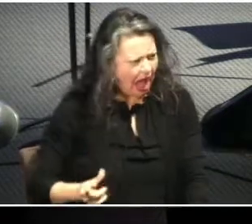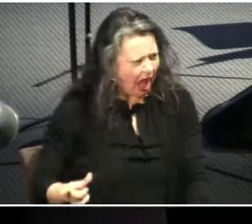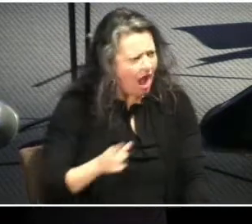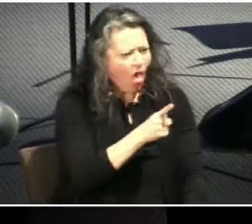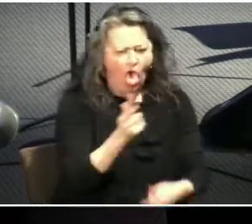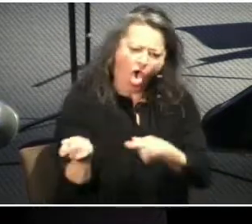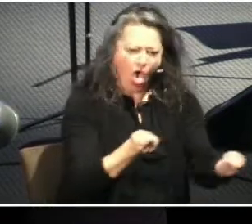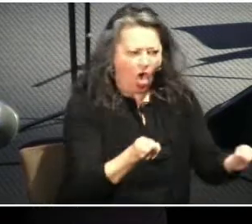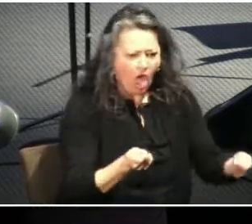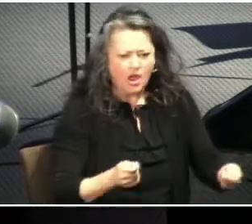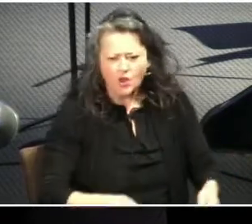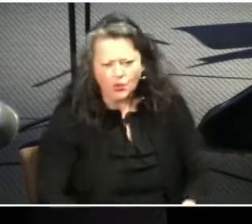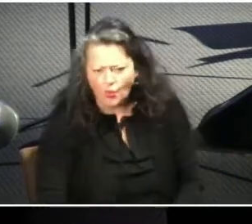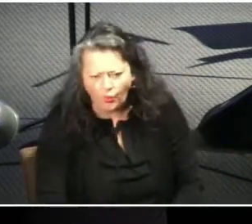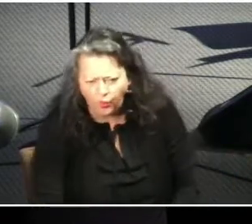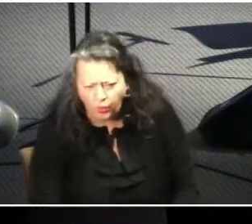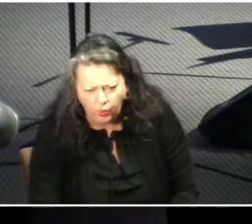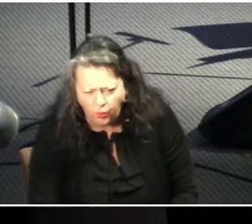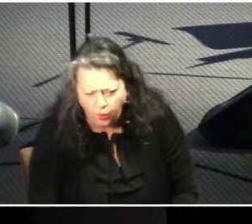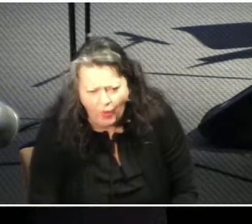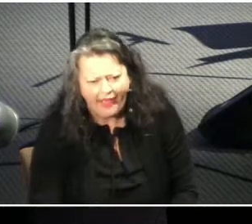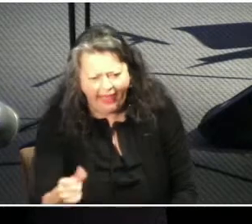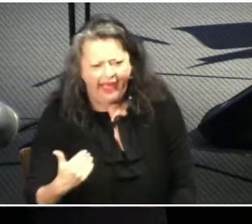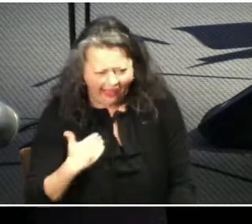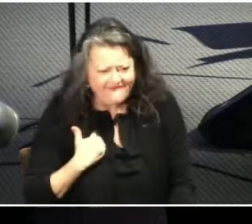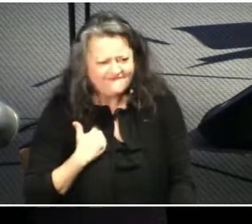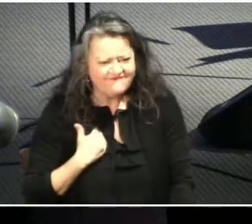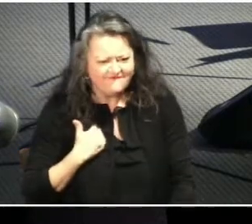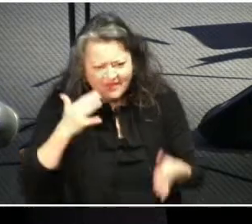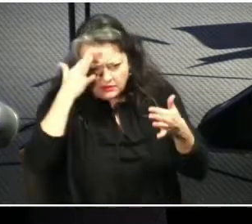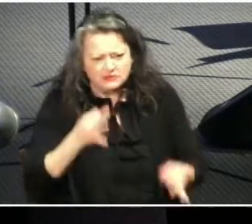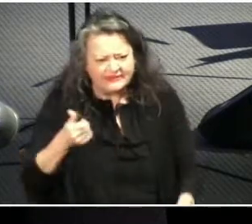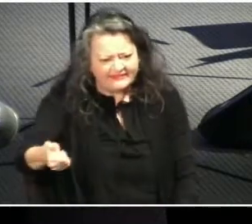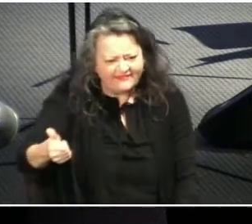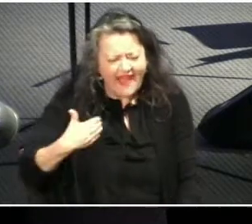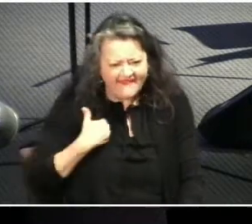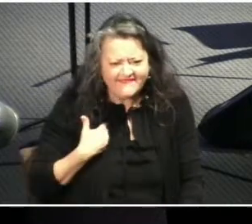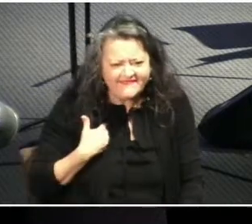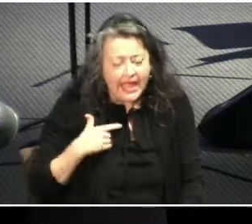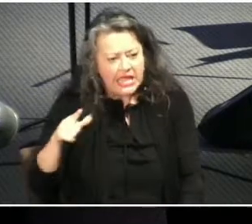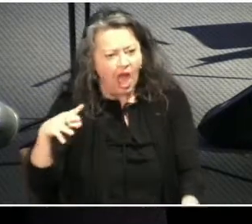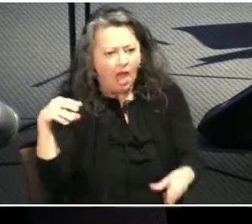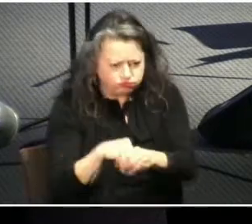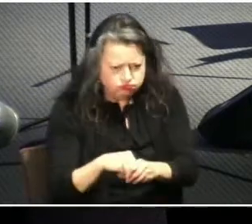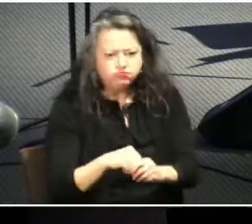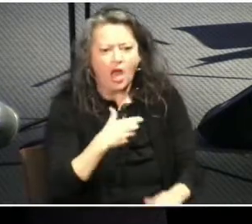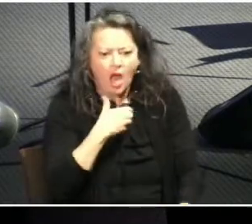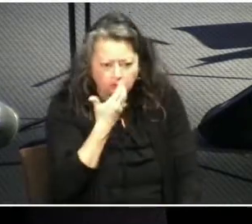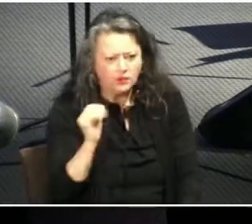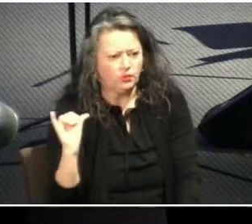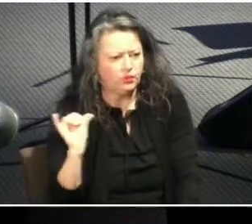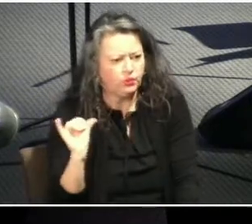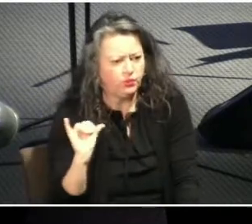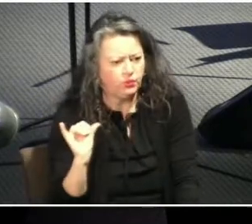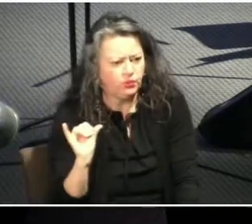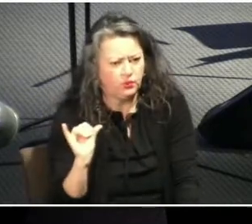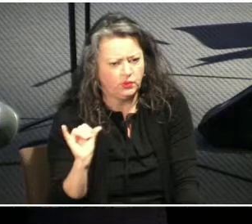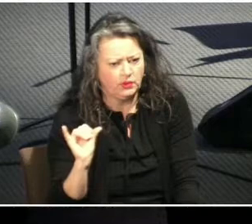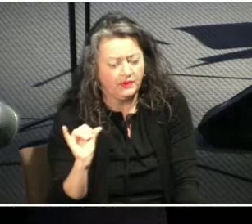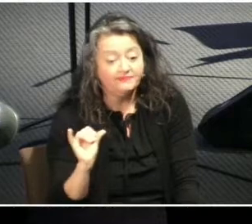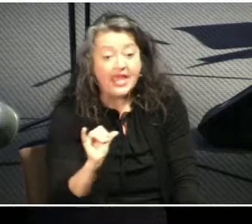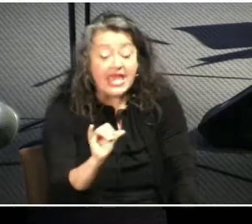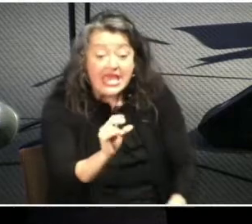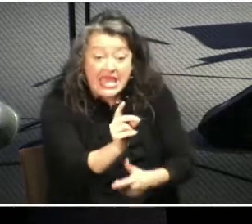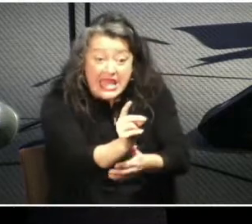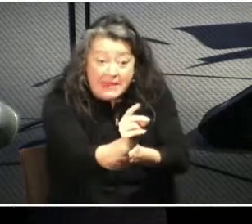and fully participated in this act of disobedience and immediately their relationship with